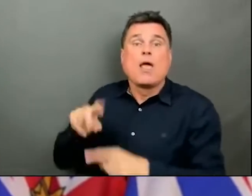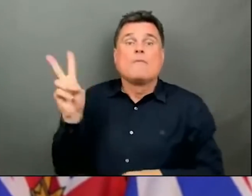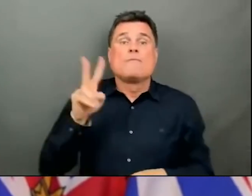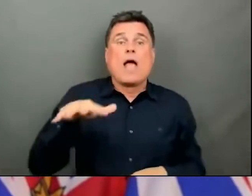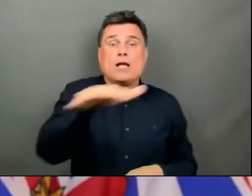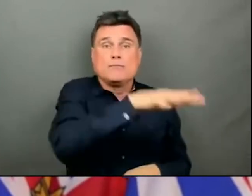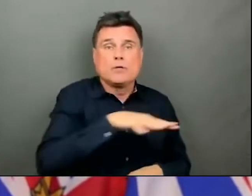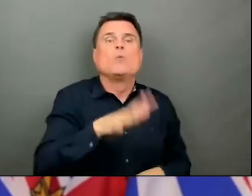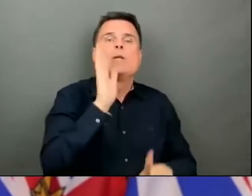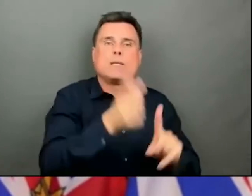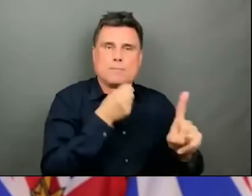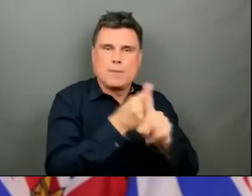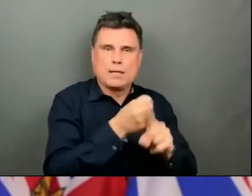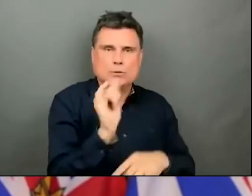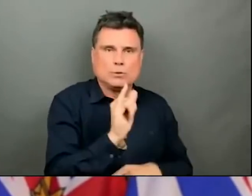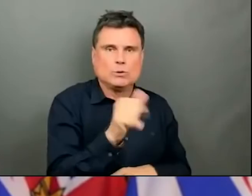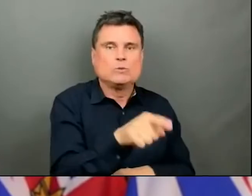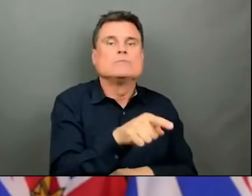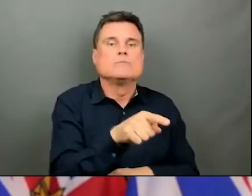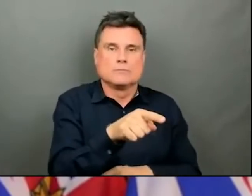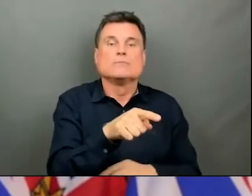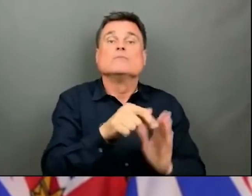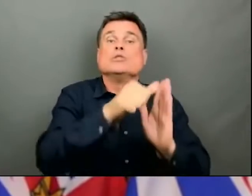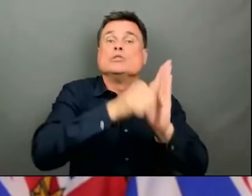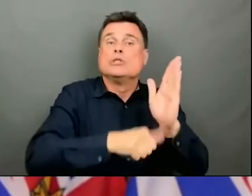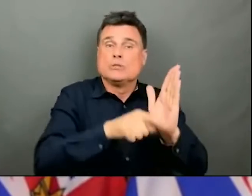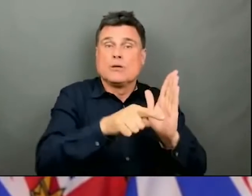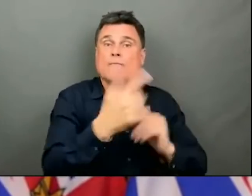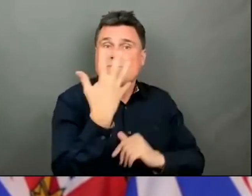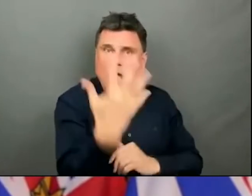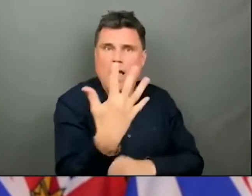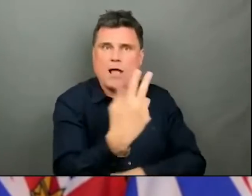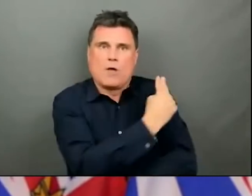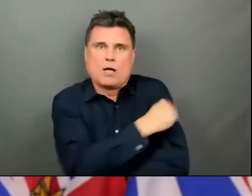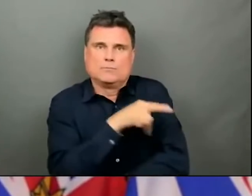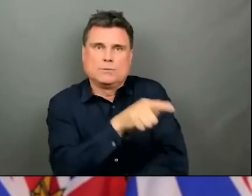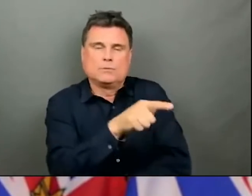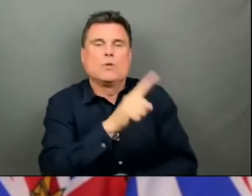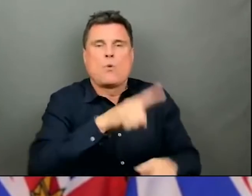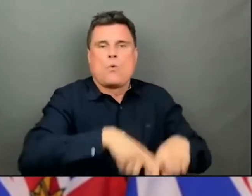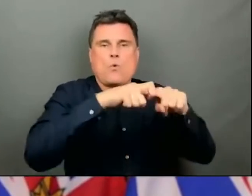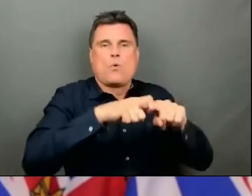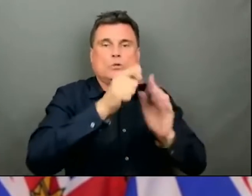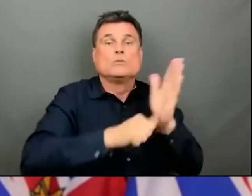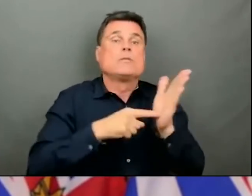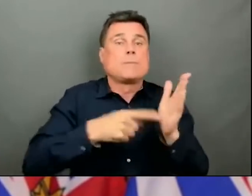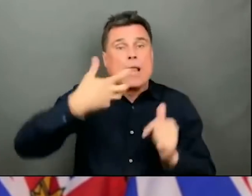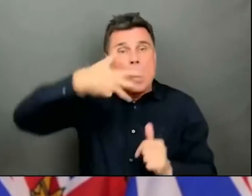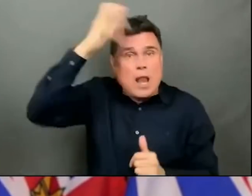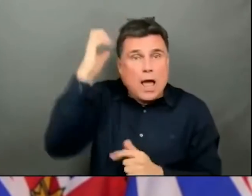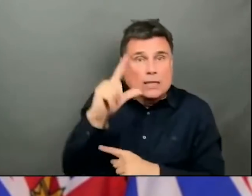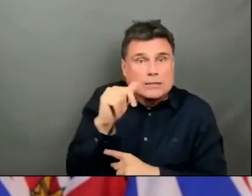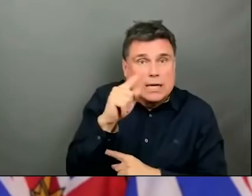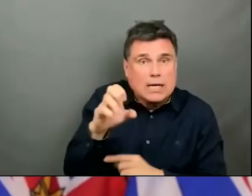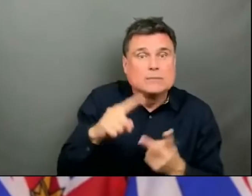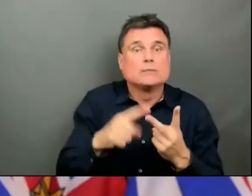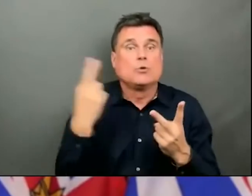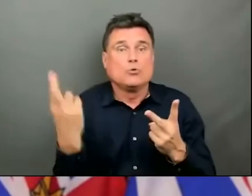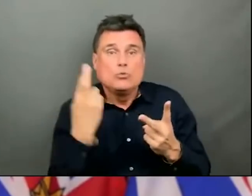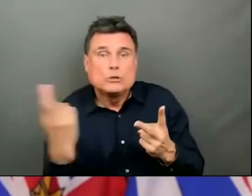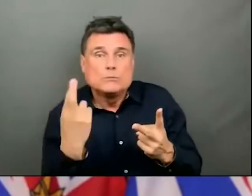this affects non-urgent scheduled surgeries at five hospitals. Lionsgate Hospital, Richmond Hospital, St. Paul's Hospital,